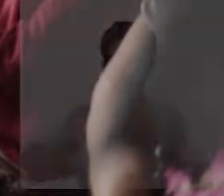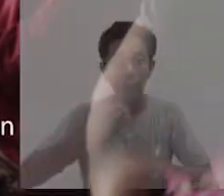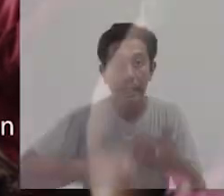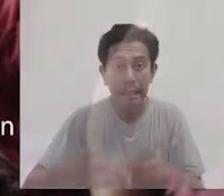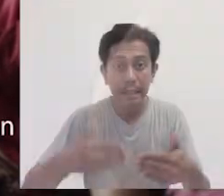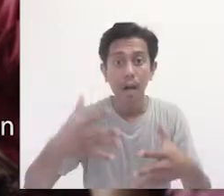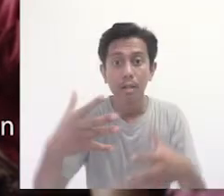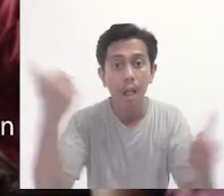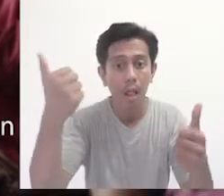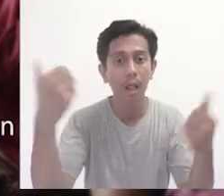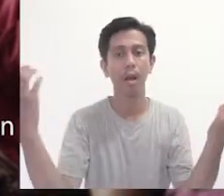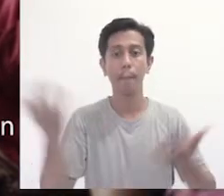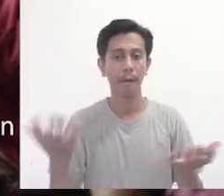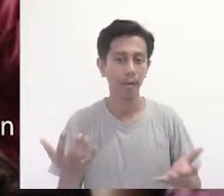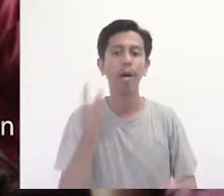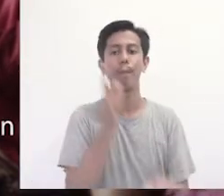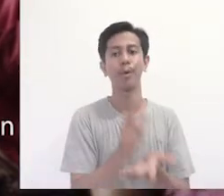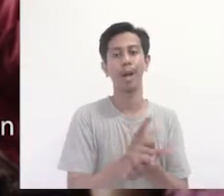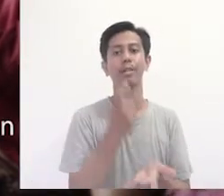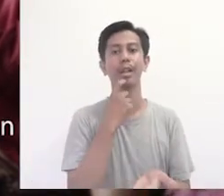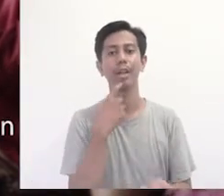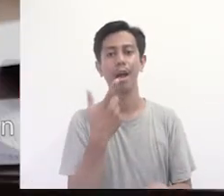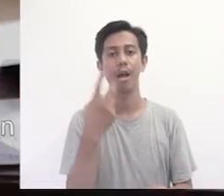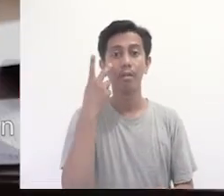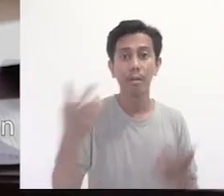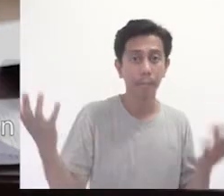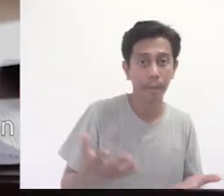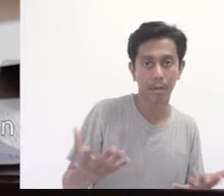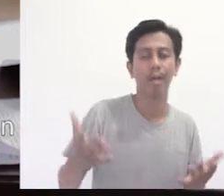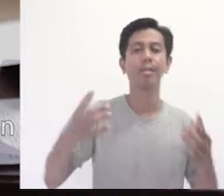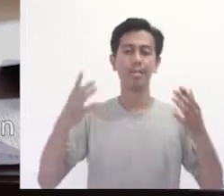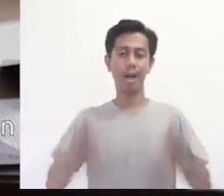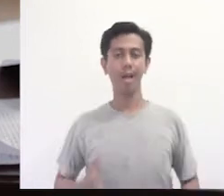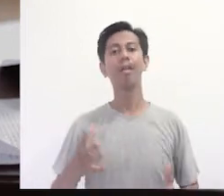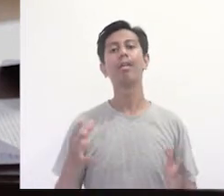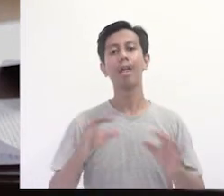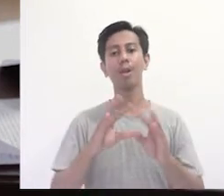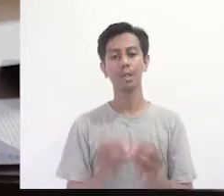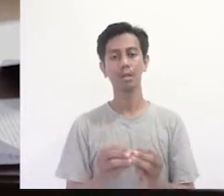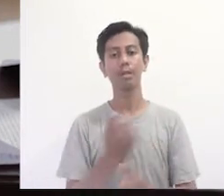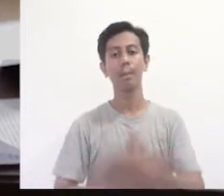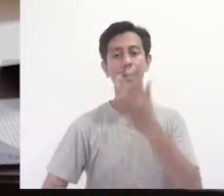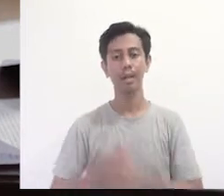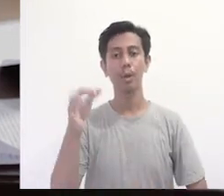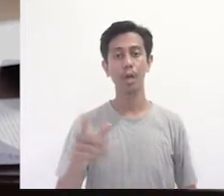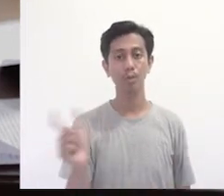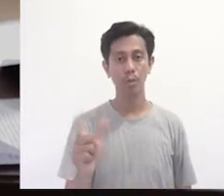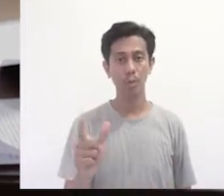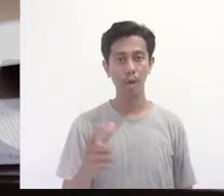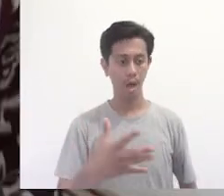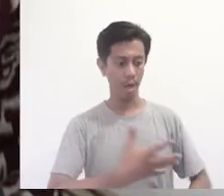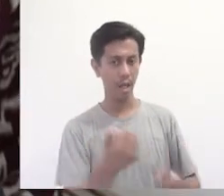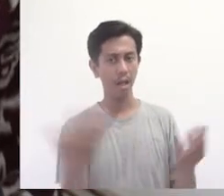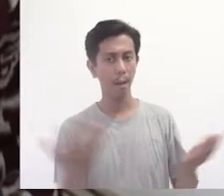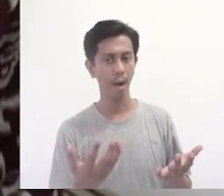The final result of this process is a report that provides useful information about the conditions and experiences of persons with disabilities